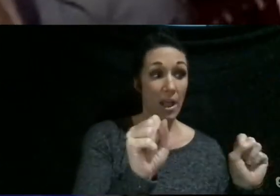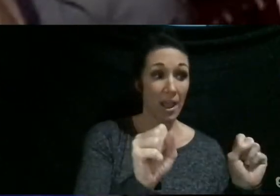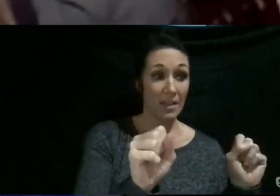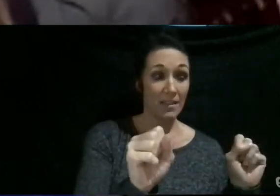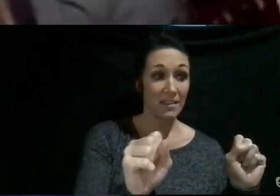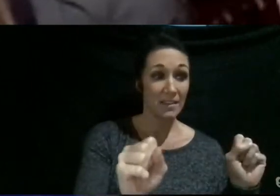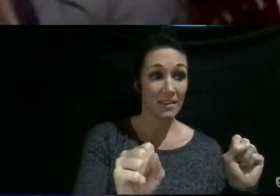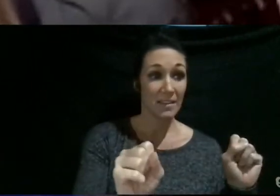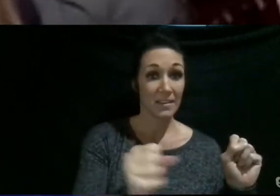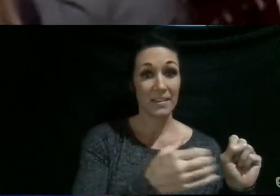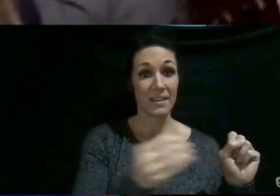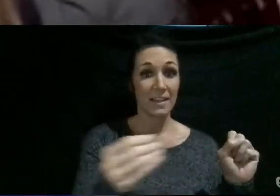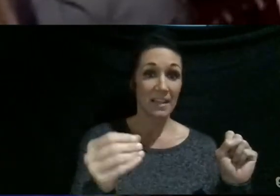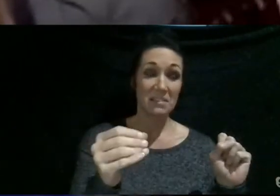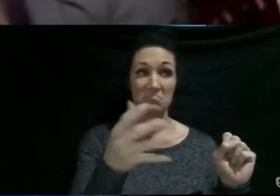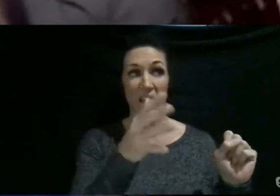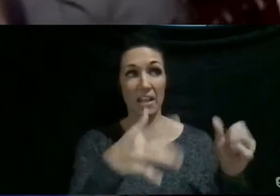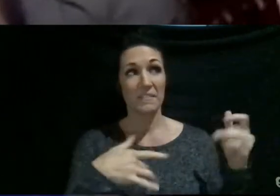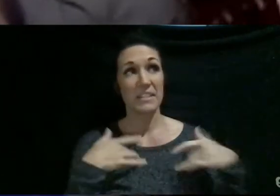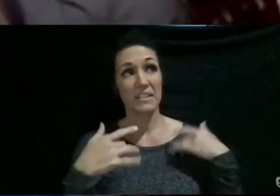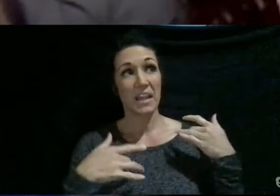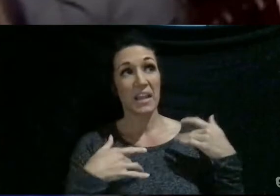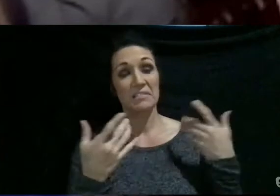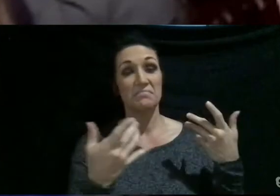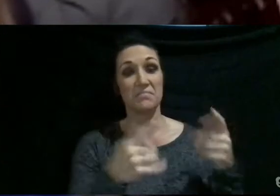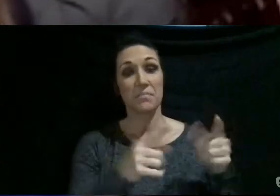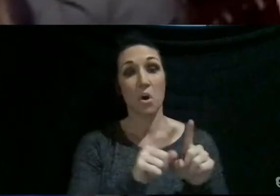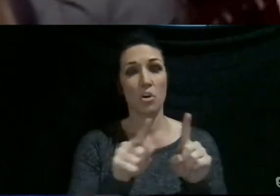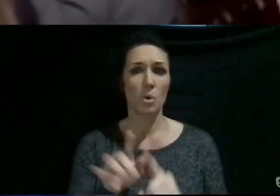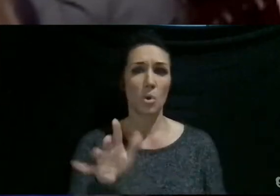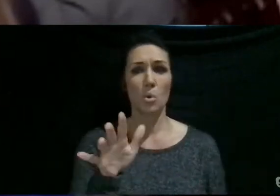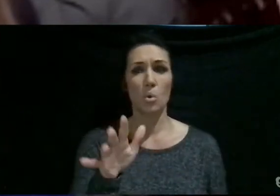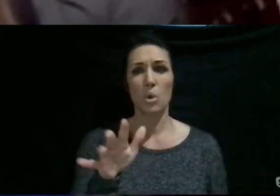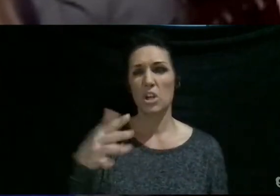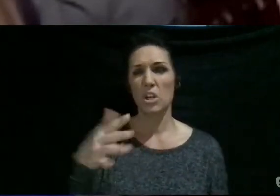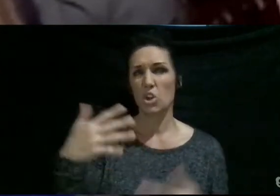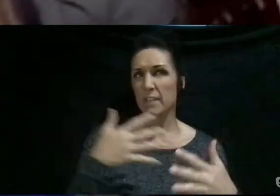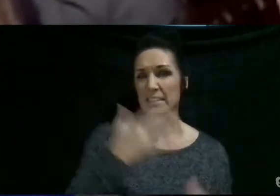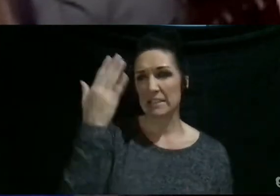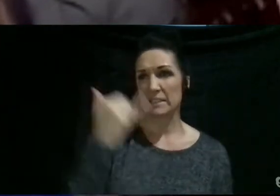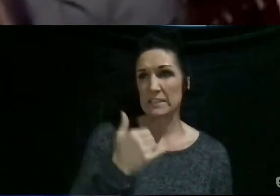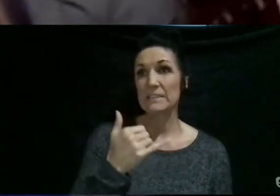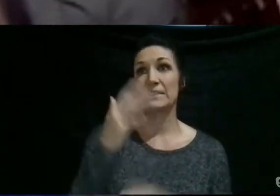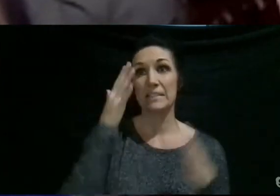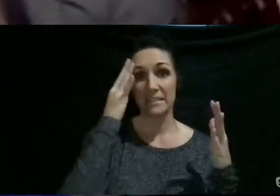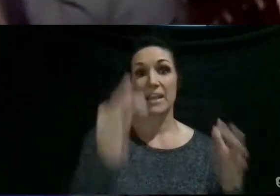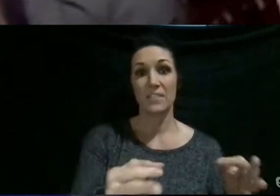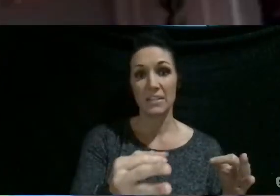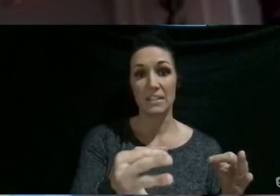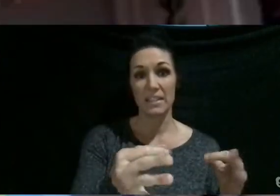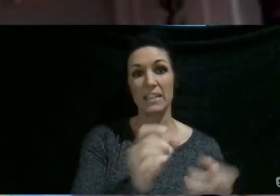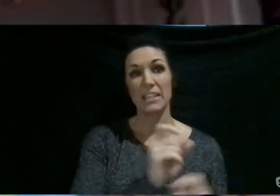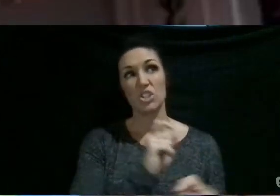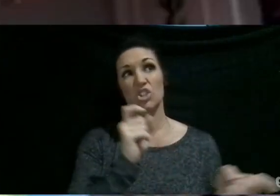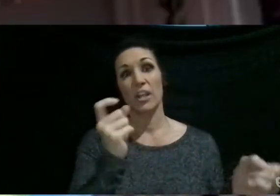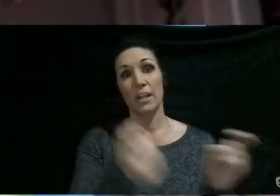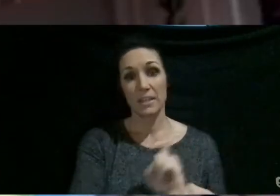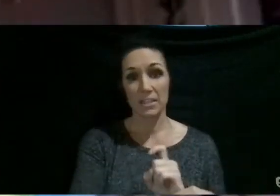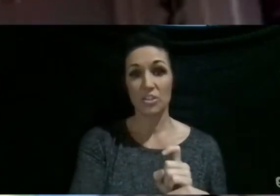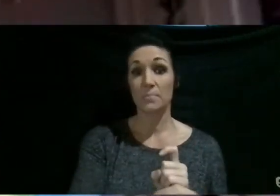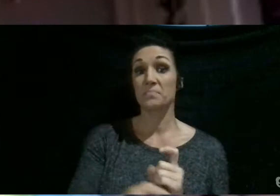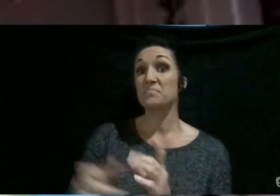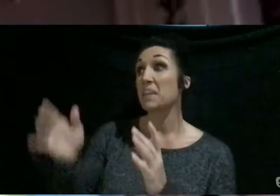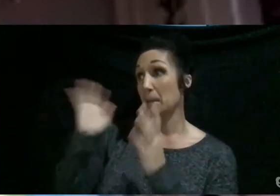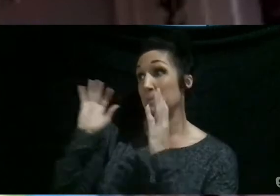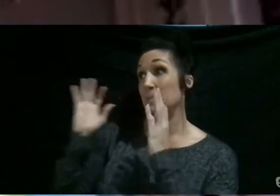I'm kind of excited for it. I'm also kind of nervous because it's definitely going to be a bit of a change. I'm definitely